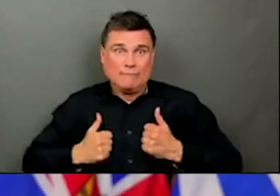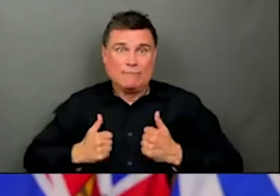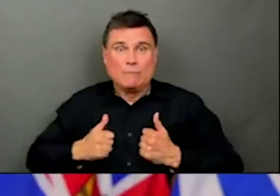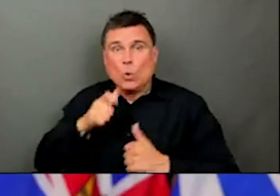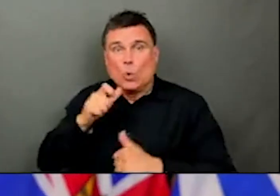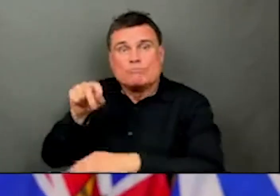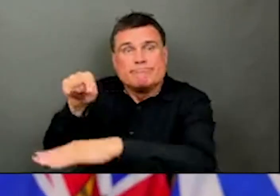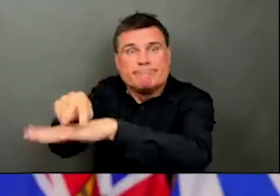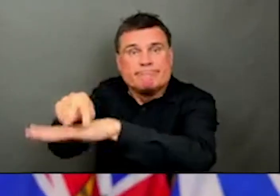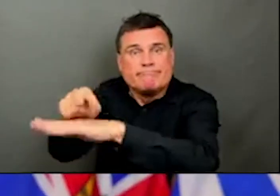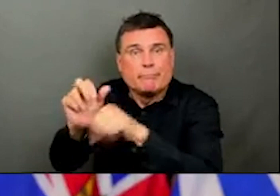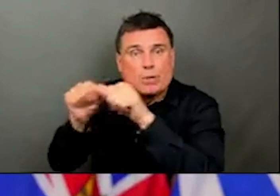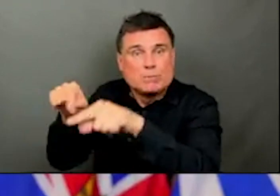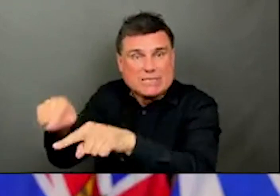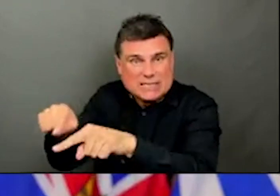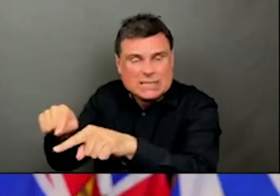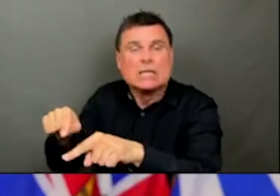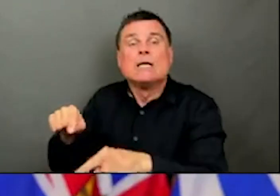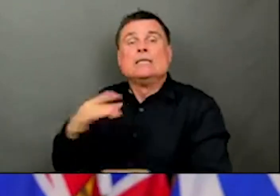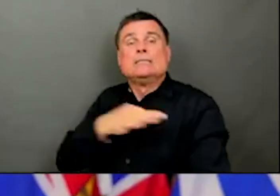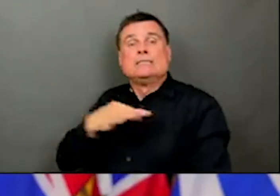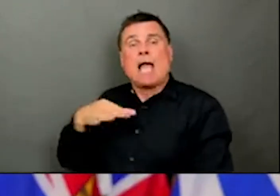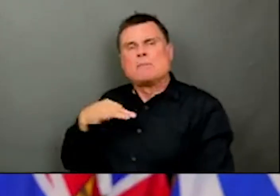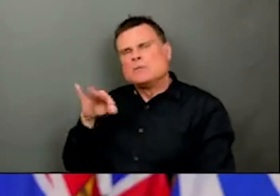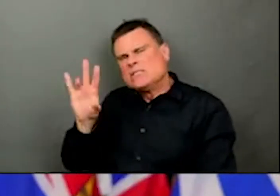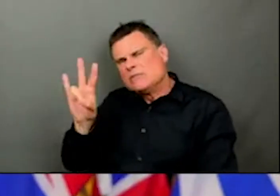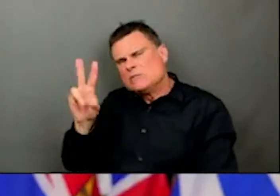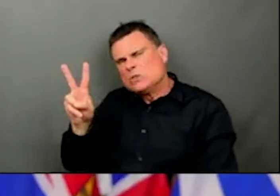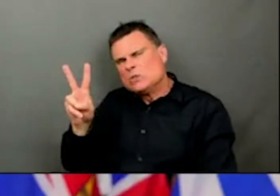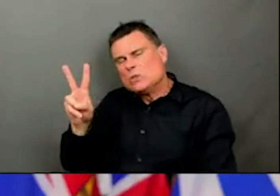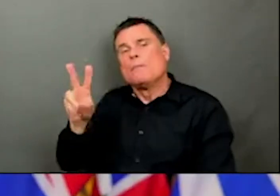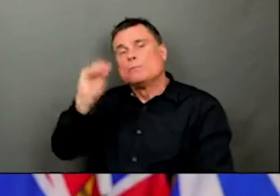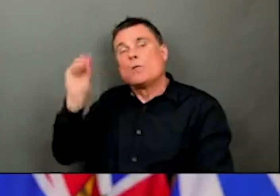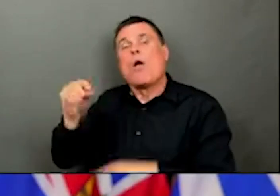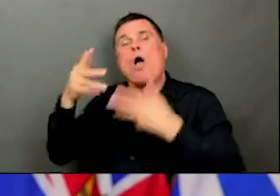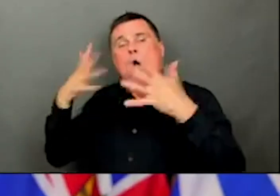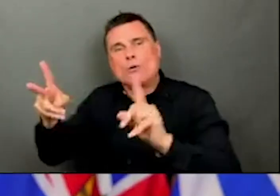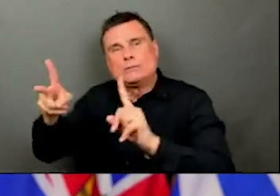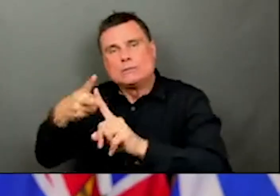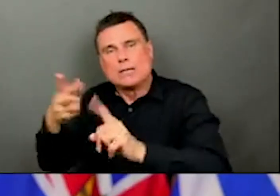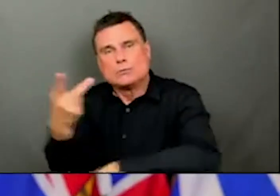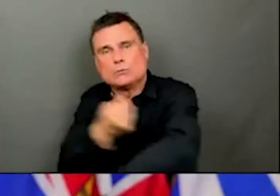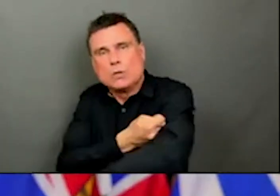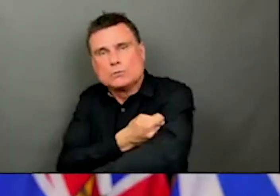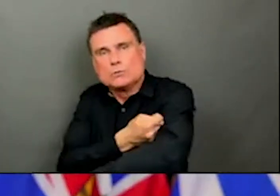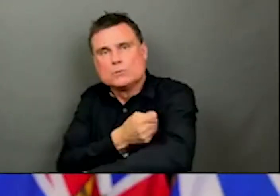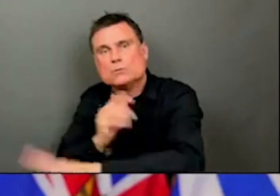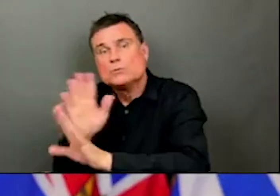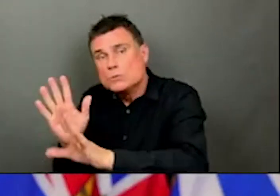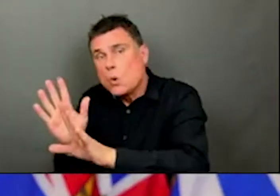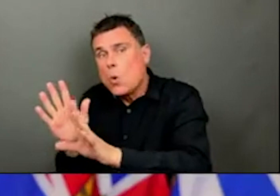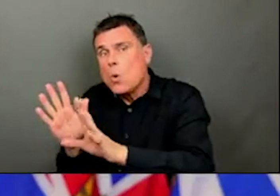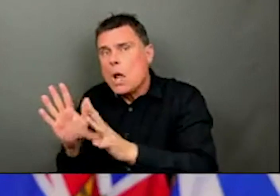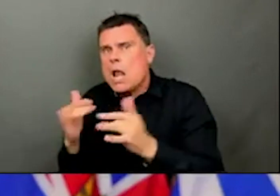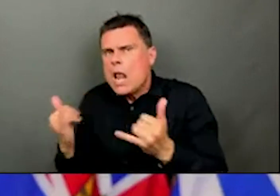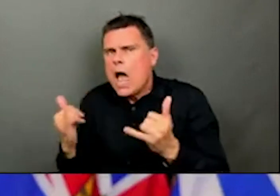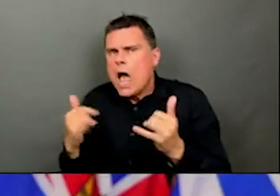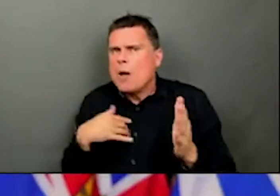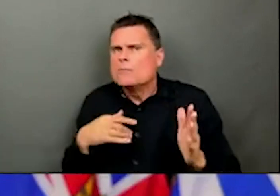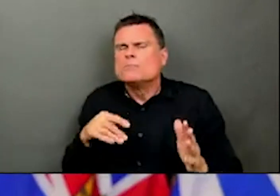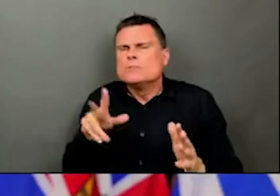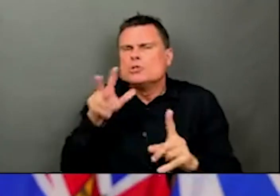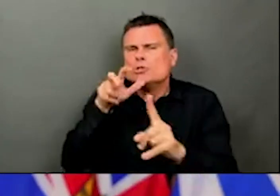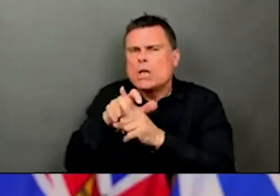their second dose. But we're going through a period where we're ensuring second doses in all those places. And that has been an opportunity throughout the province to